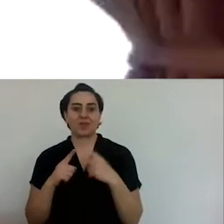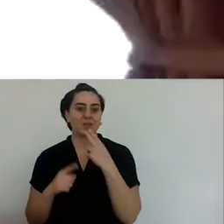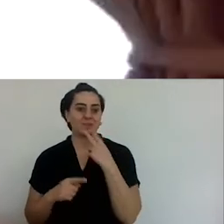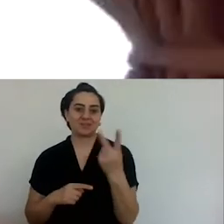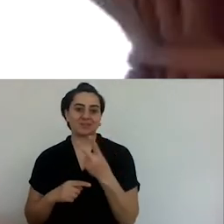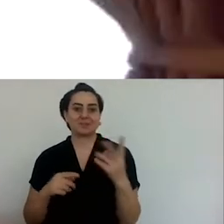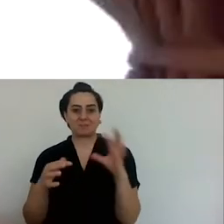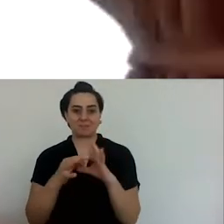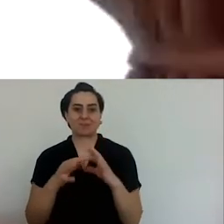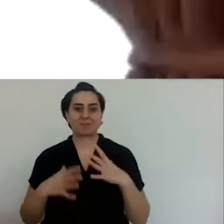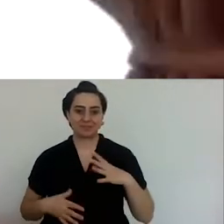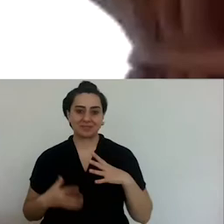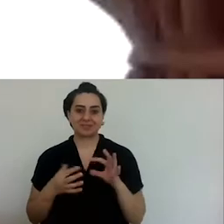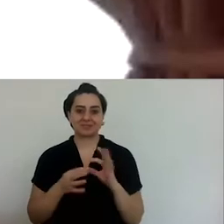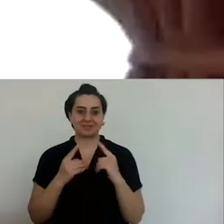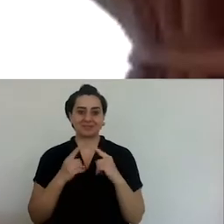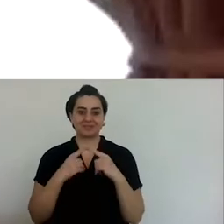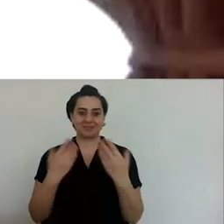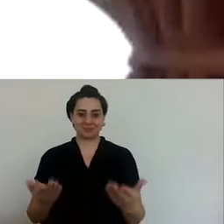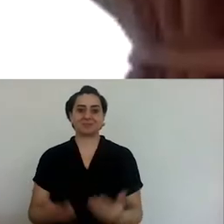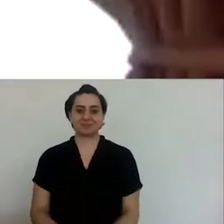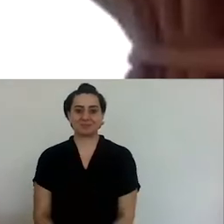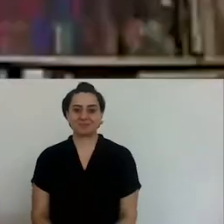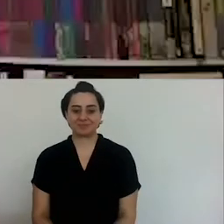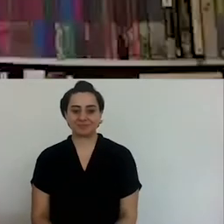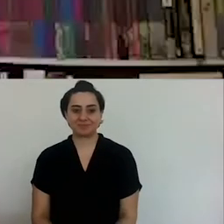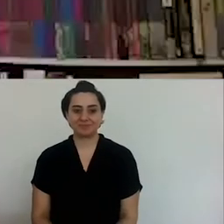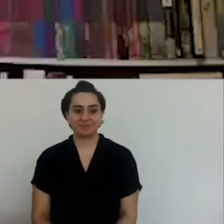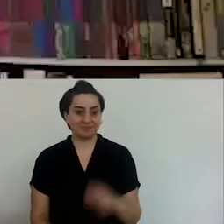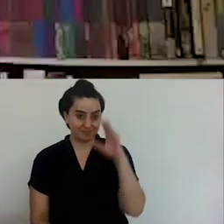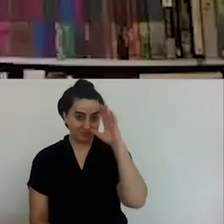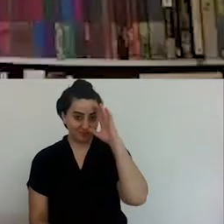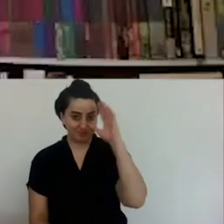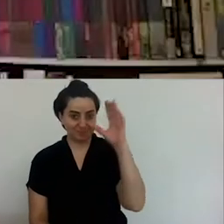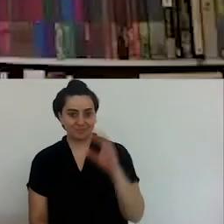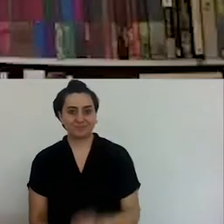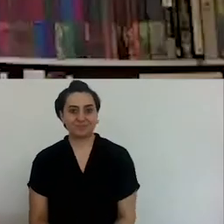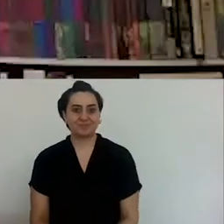Thank you. Hello. I would like to start by thanking you.